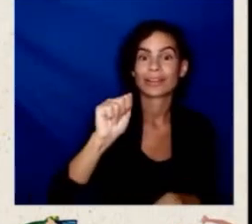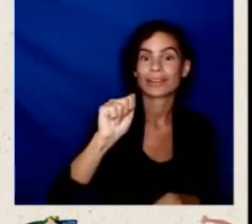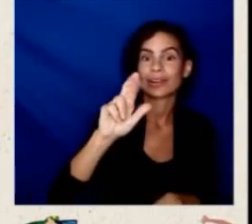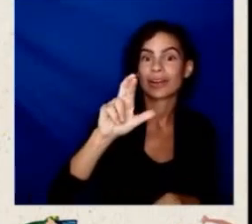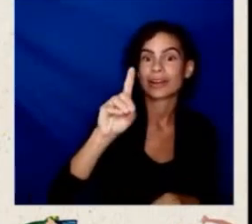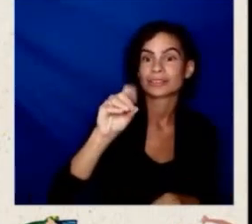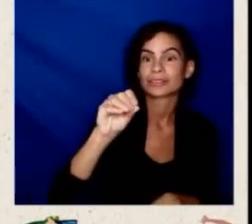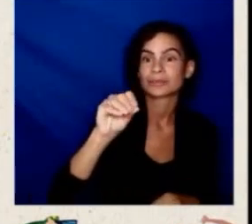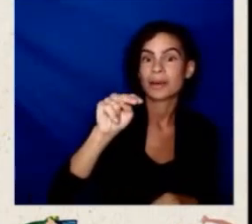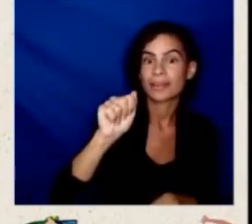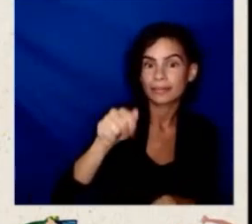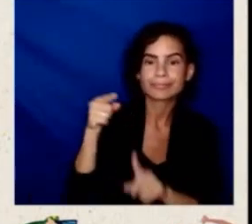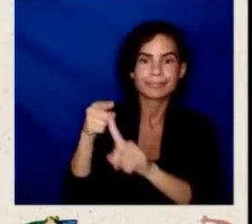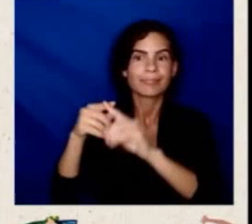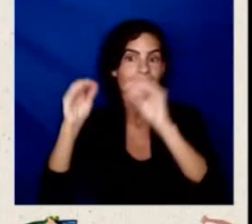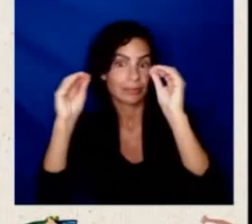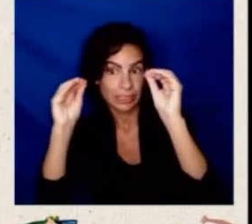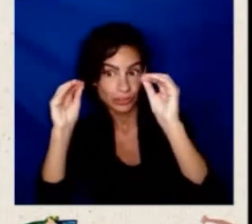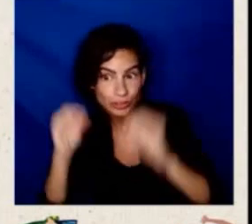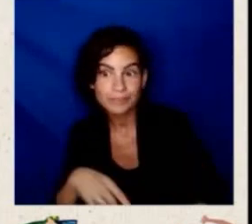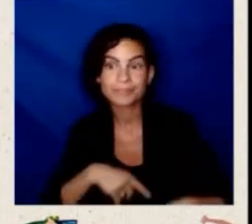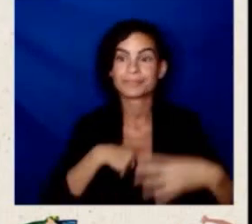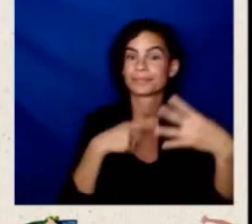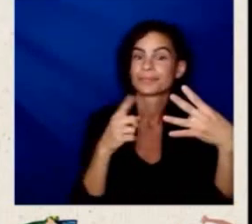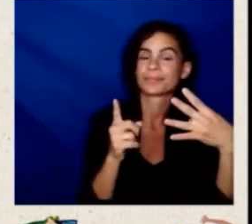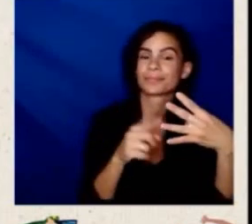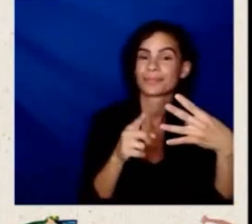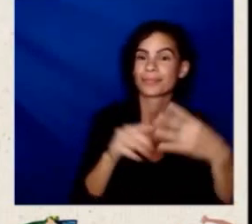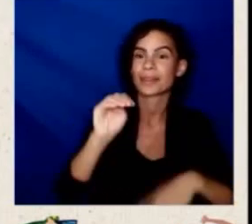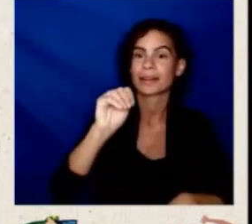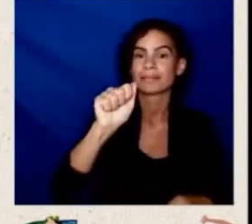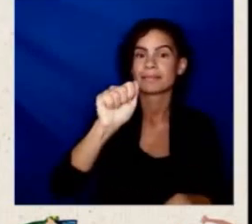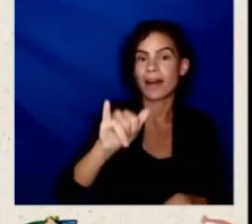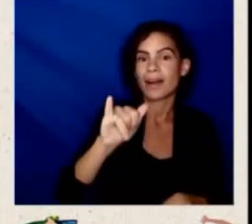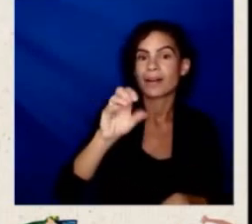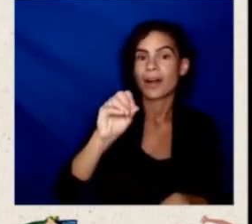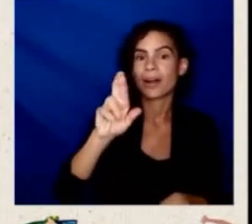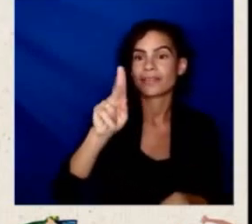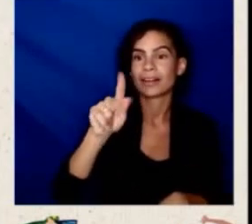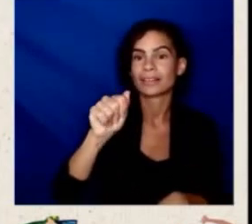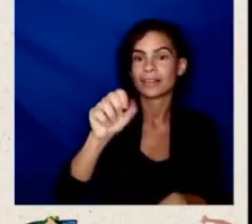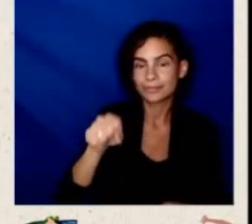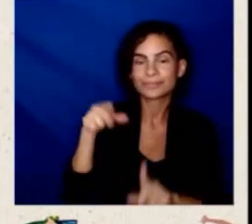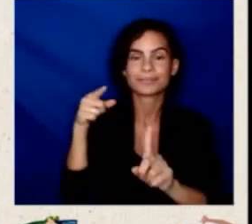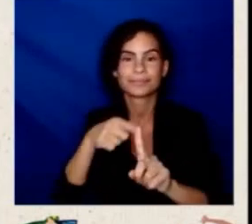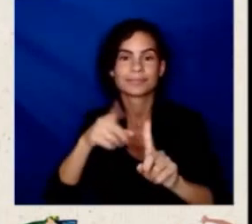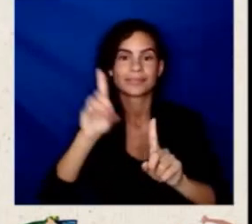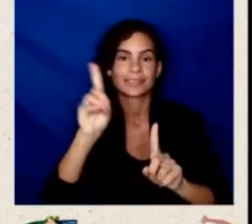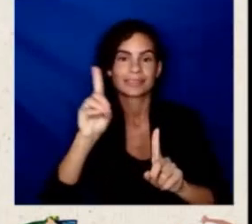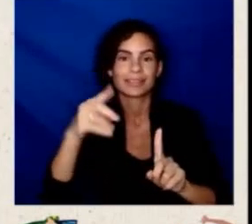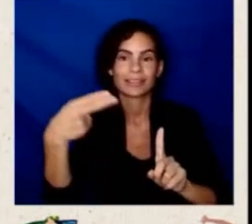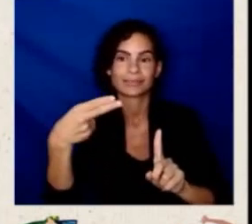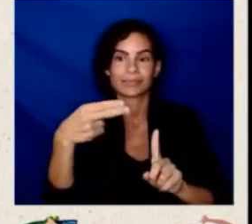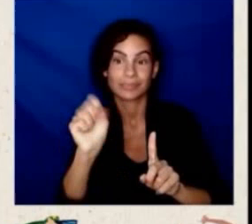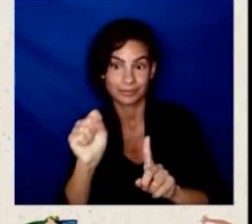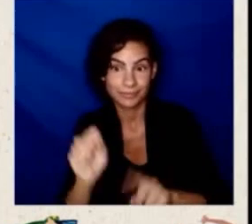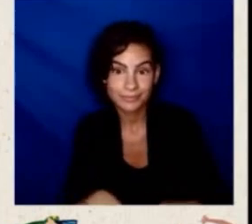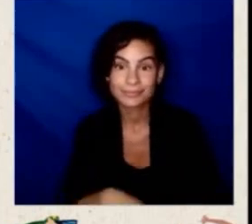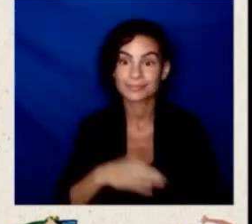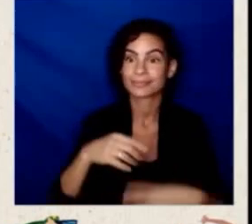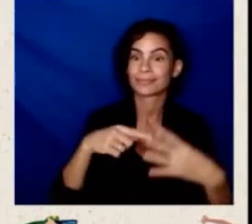joining us, the Secretary of Homeland Security, and of course, Isabel Guzman, the Administrator of the Small Business Administration.